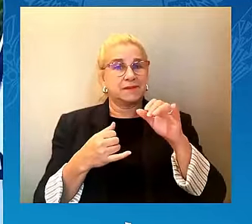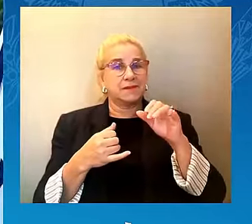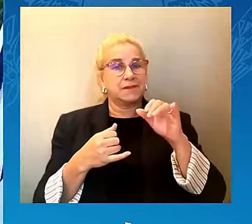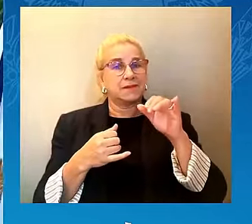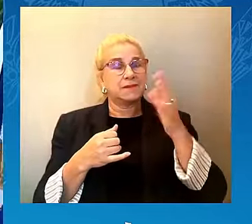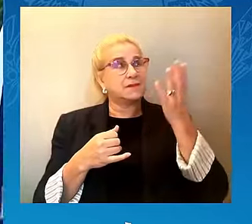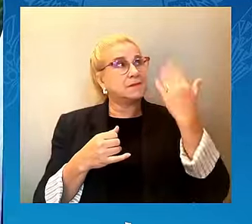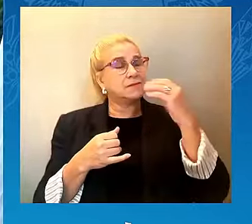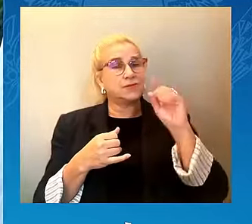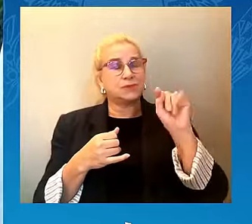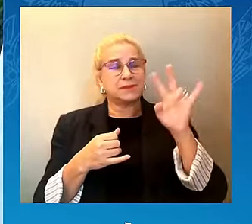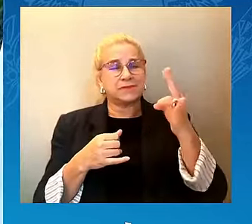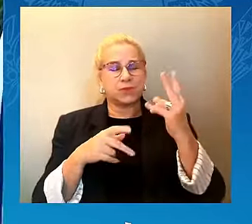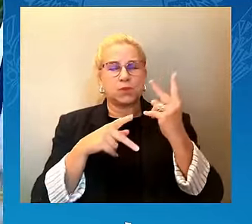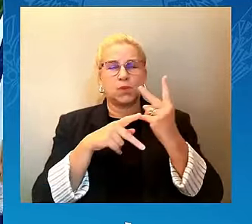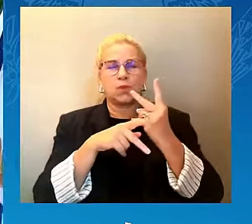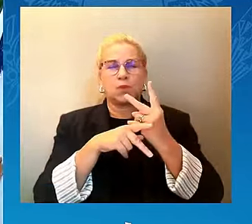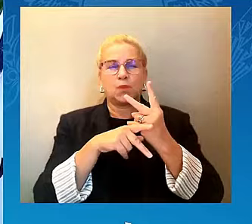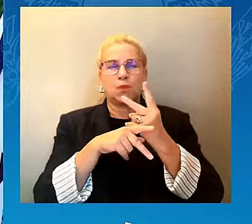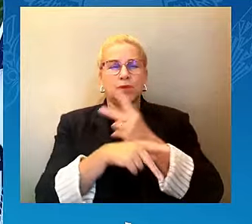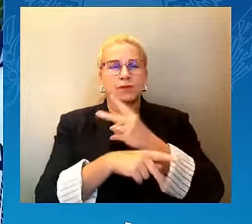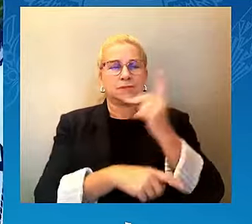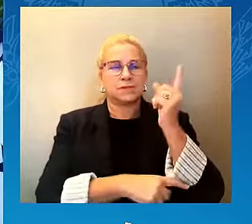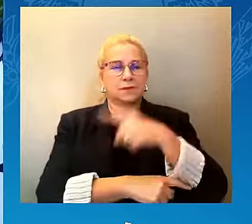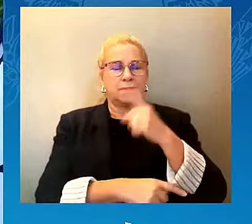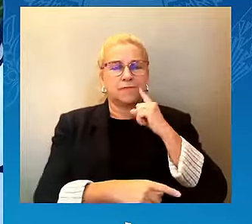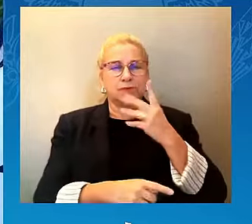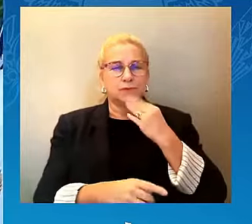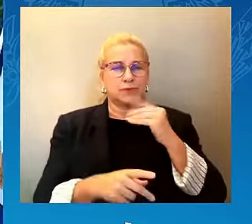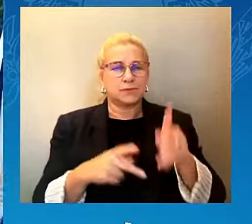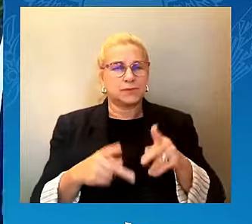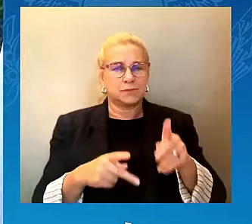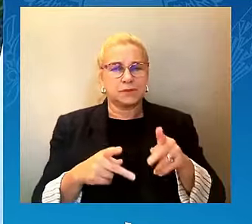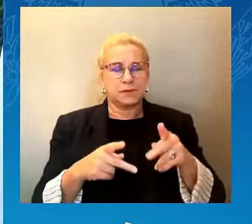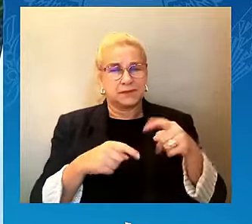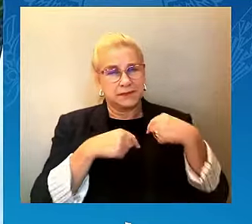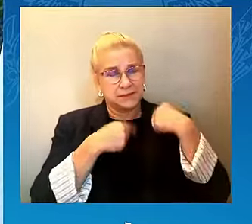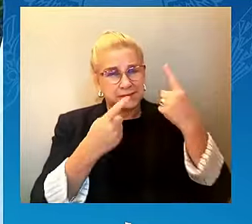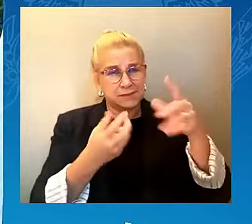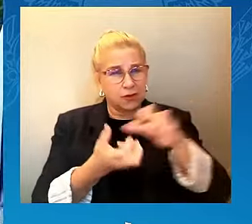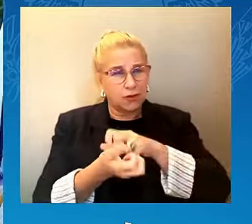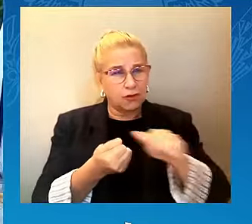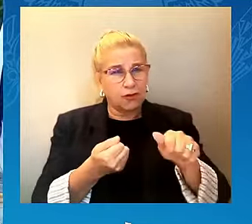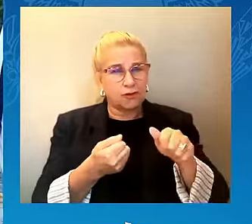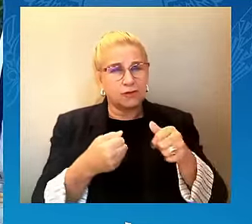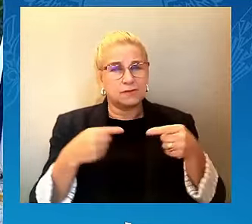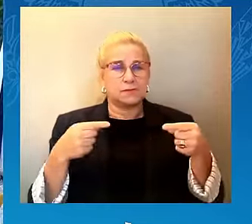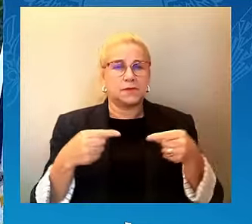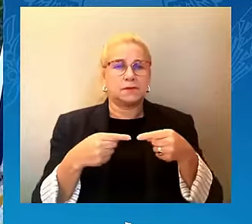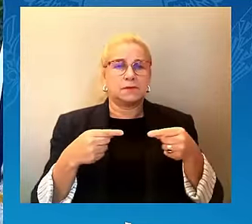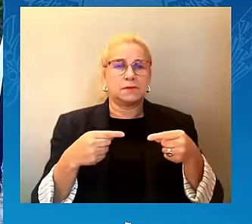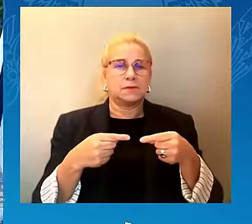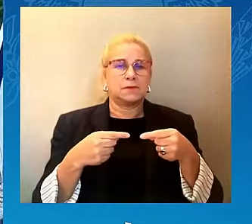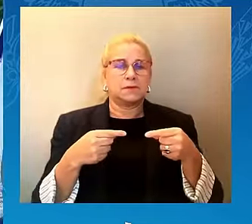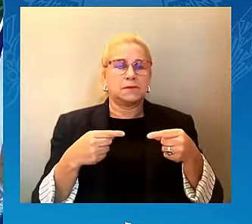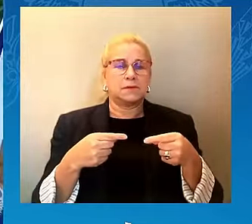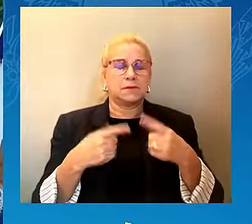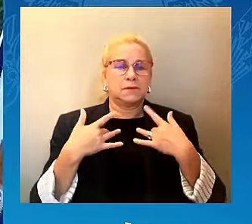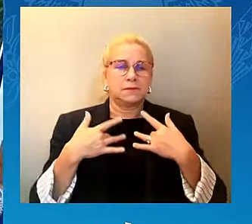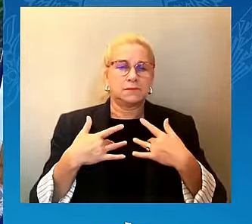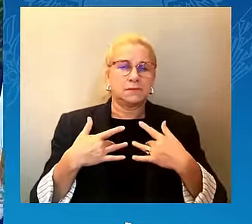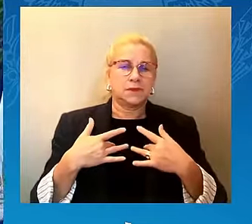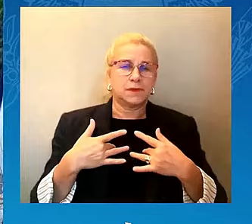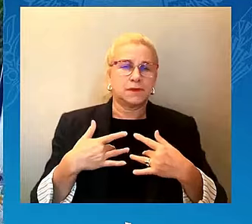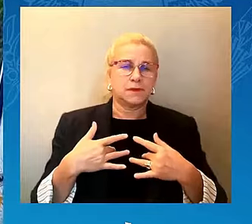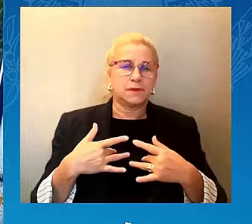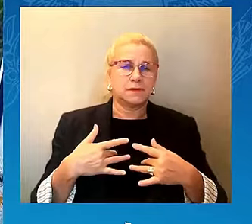still filled with pain and despair. This is an incredibly challenging day for Jews around